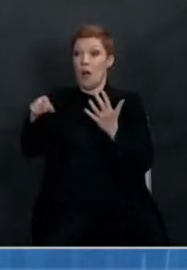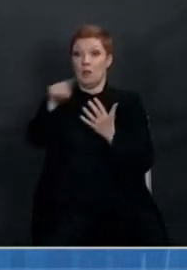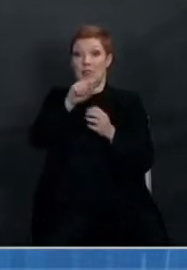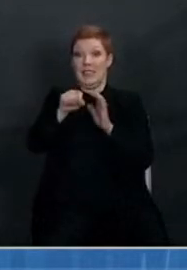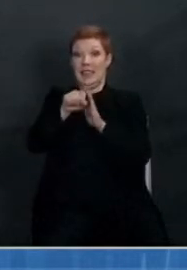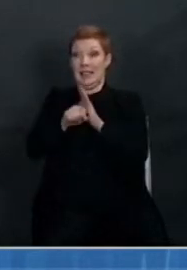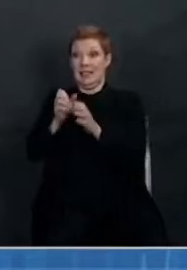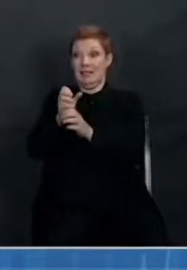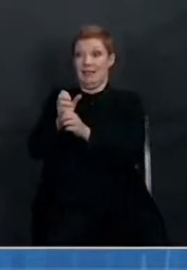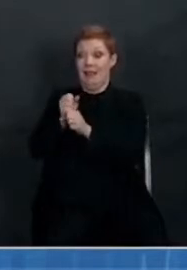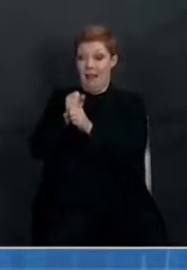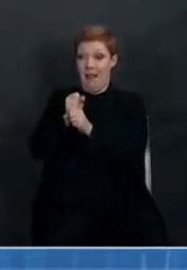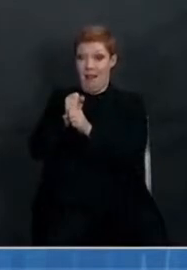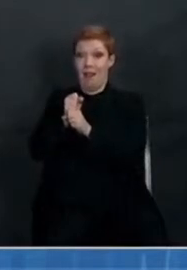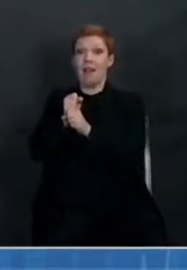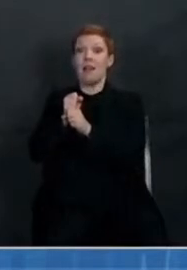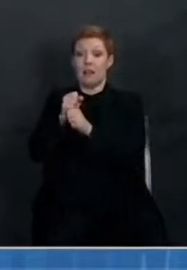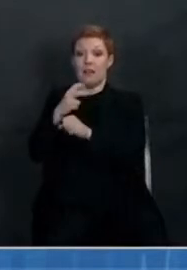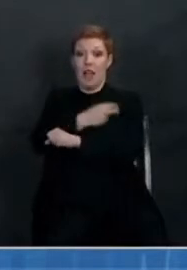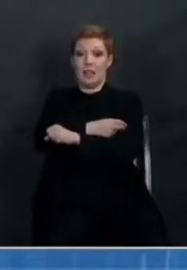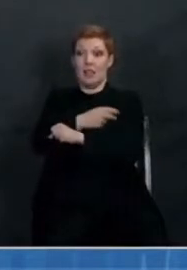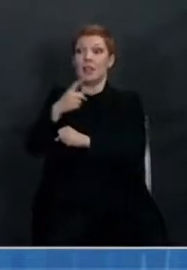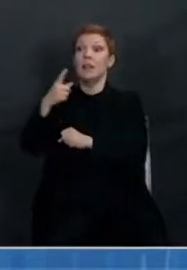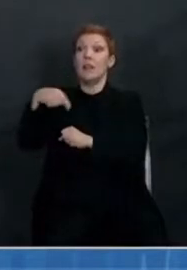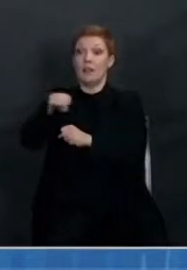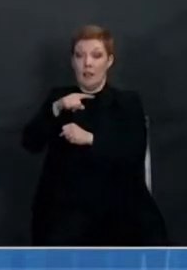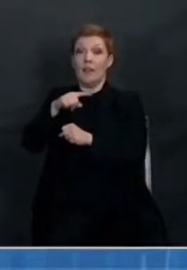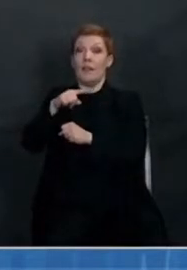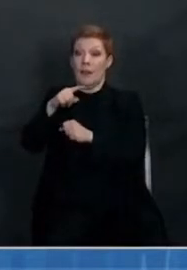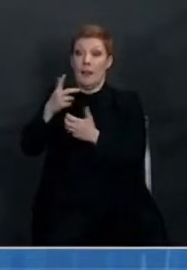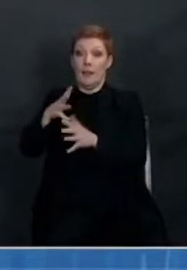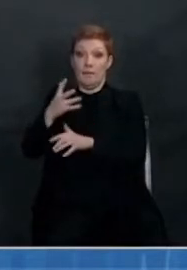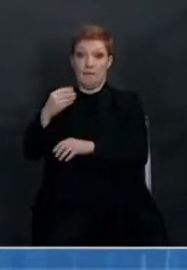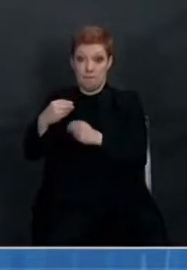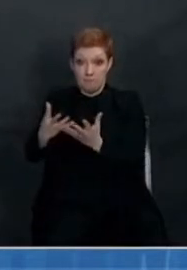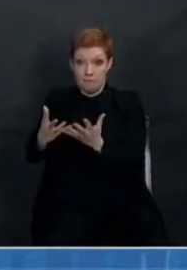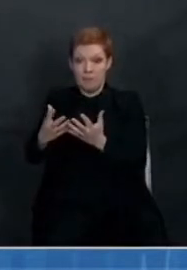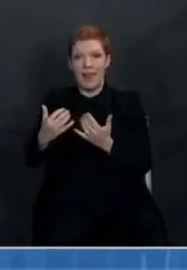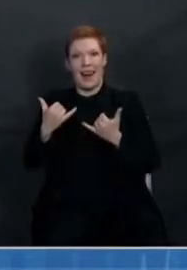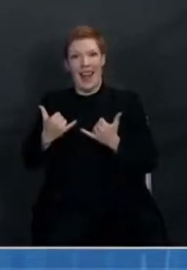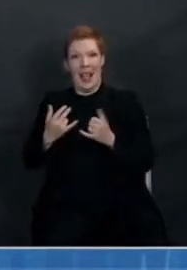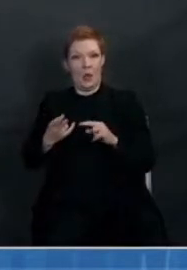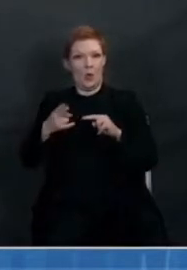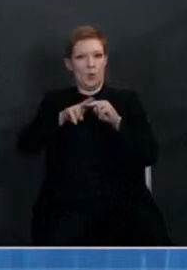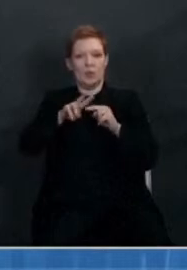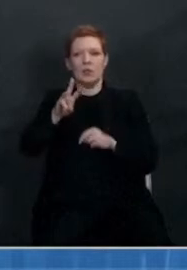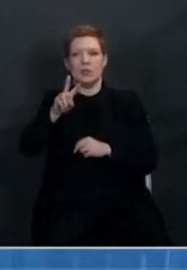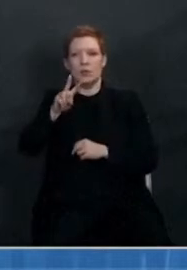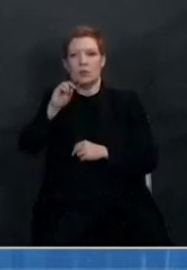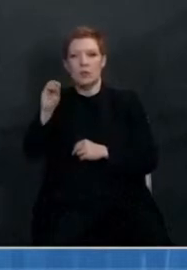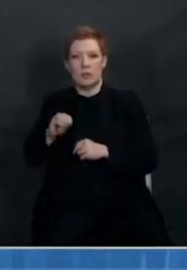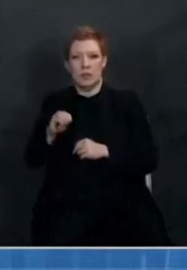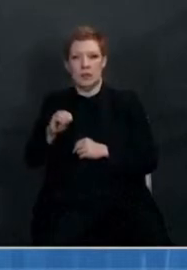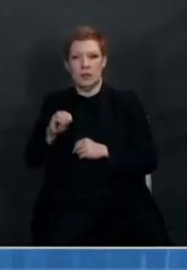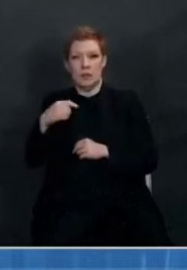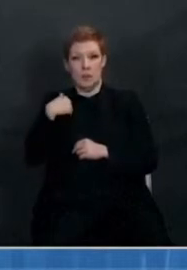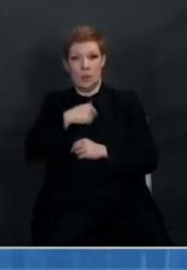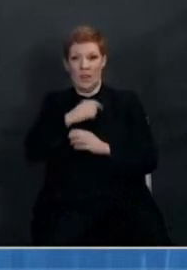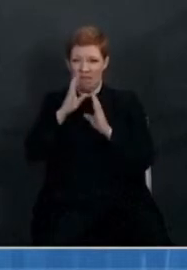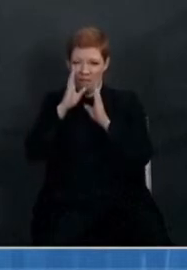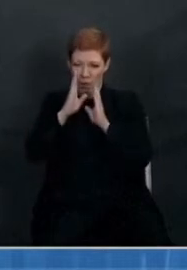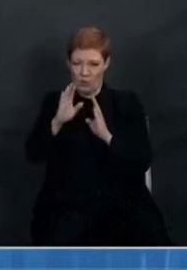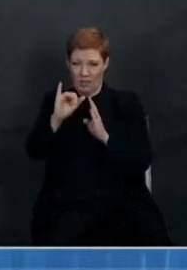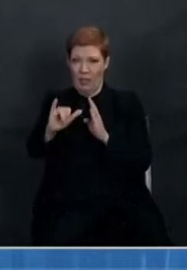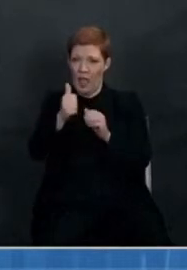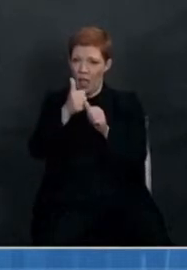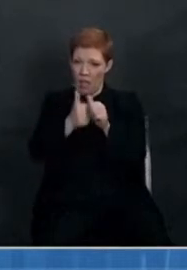that number is 62%. We are focused on this every hour of every day. There is